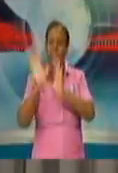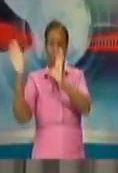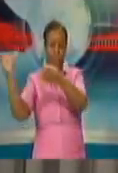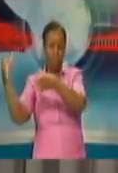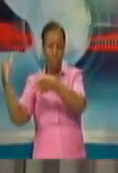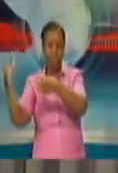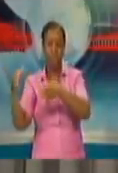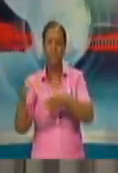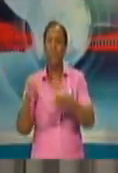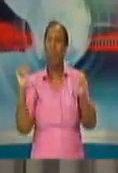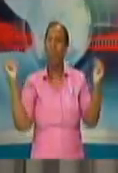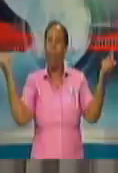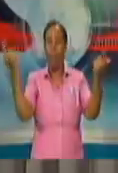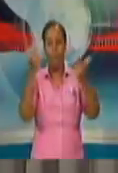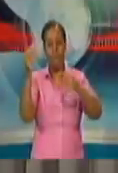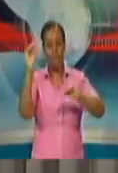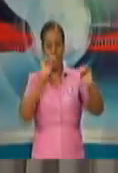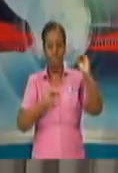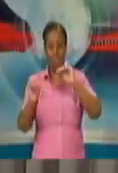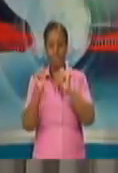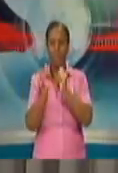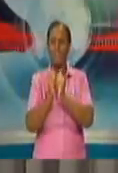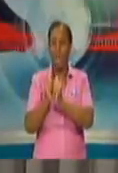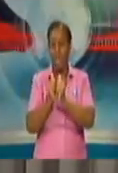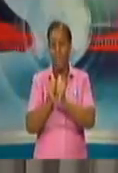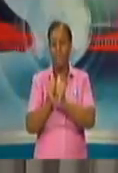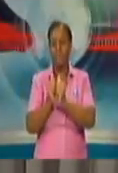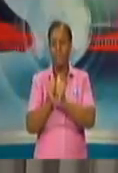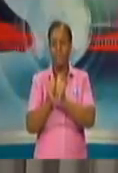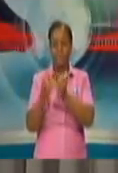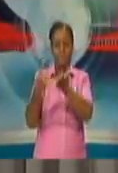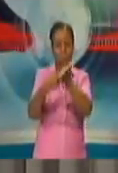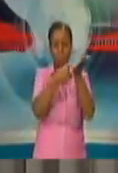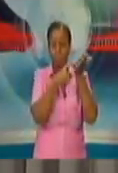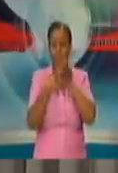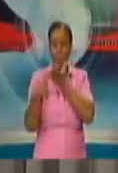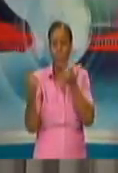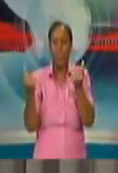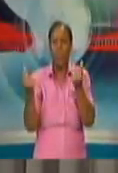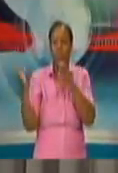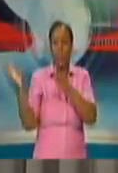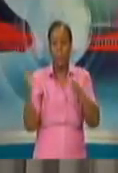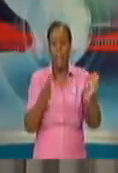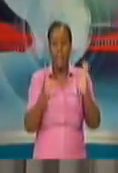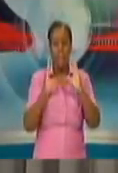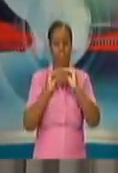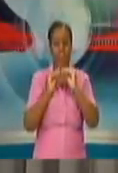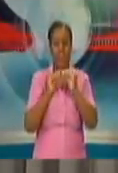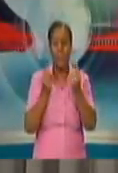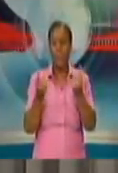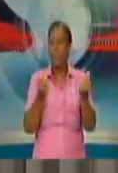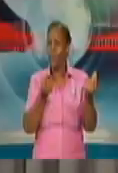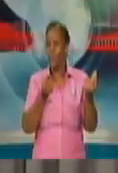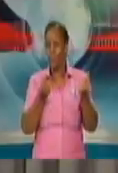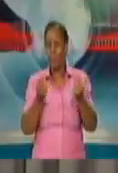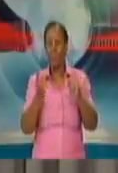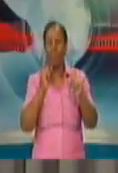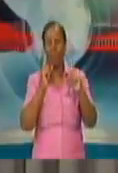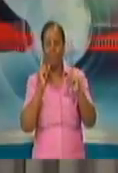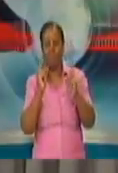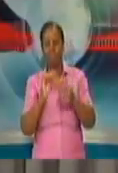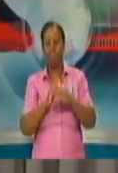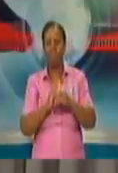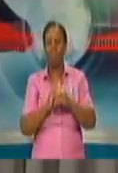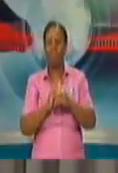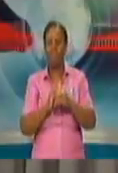Confederation of Chambers. Only last week, Friday, I would have met with all 12 members of the Confederation of Chambers virtually. I try to